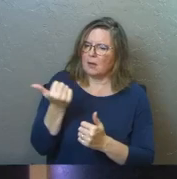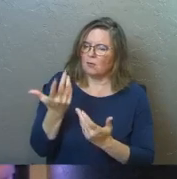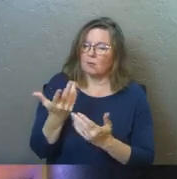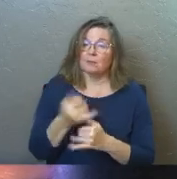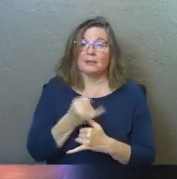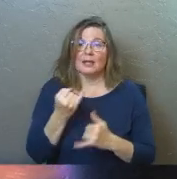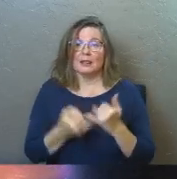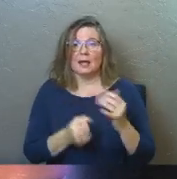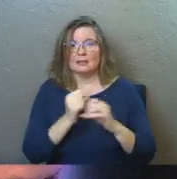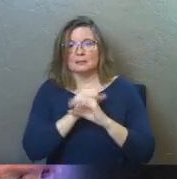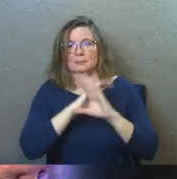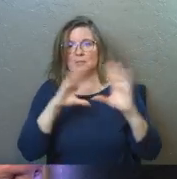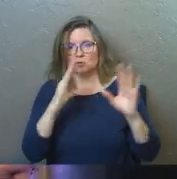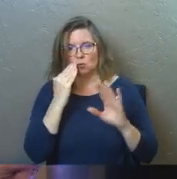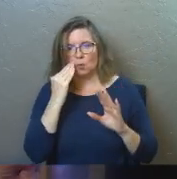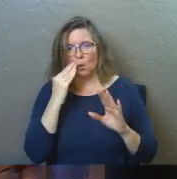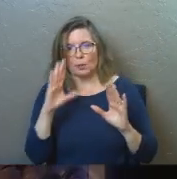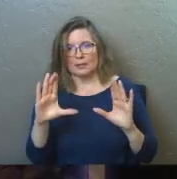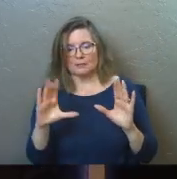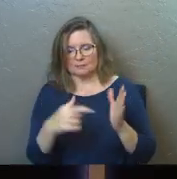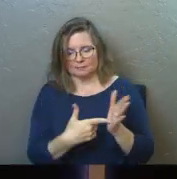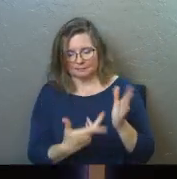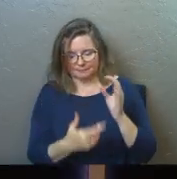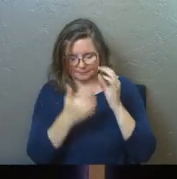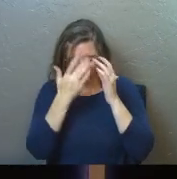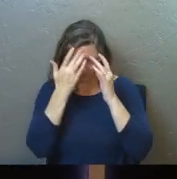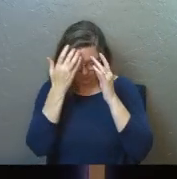Last picture. Some of you guys know this scene.